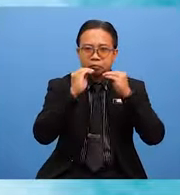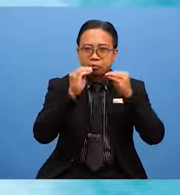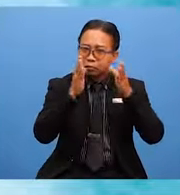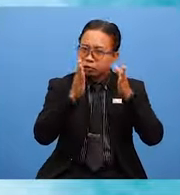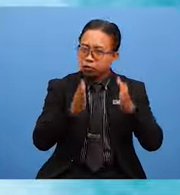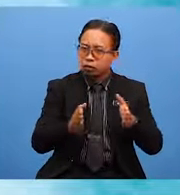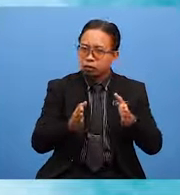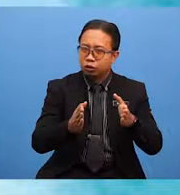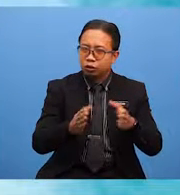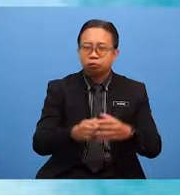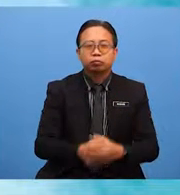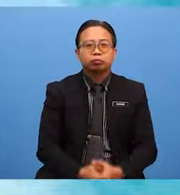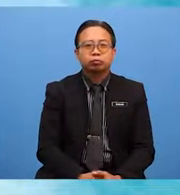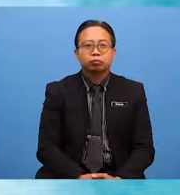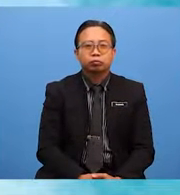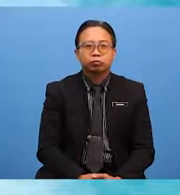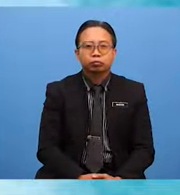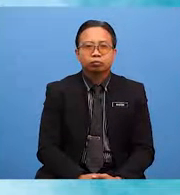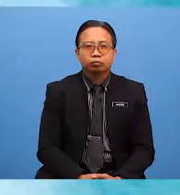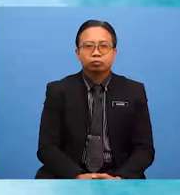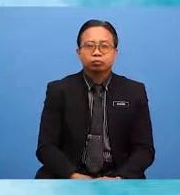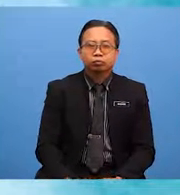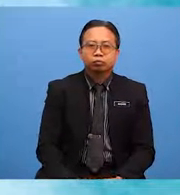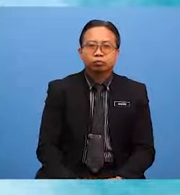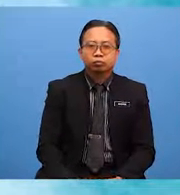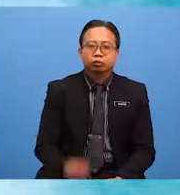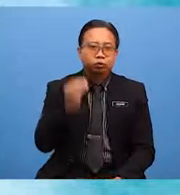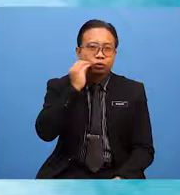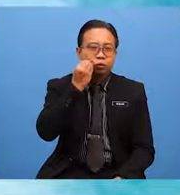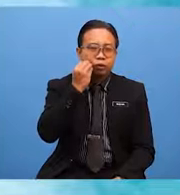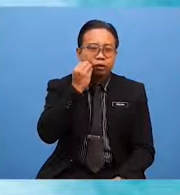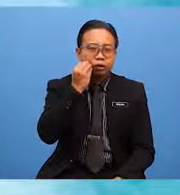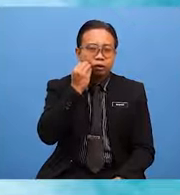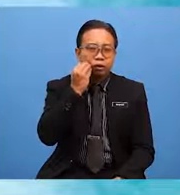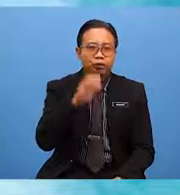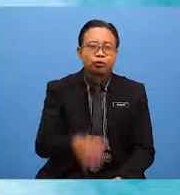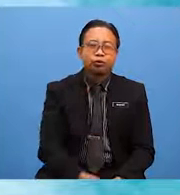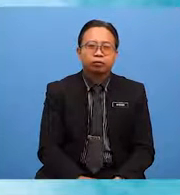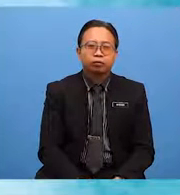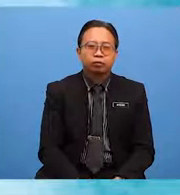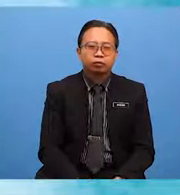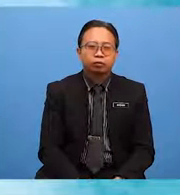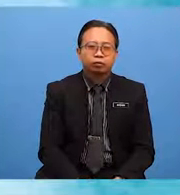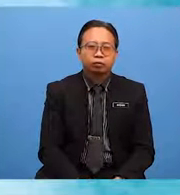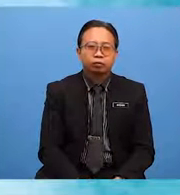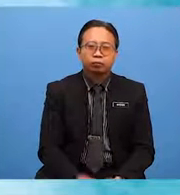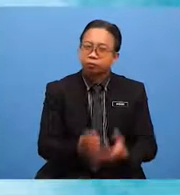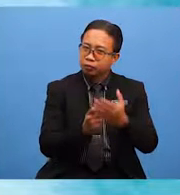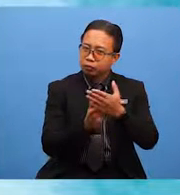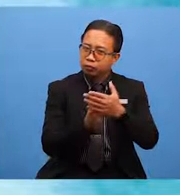and Ms. Alia. Cactus Valley. The Strawberry Farms and Bohti Plantation.